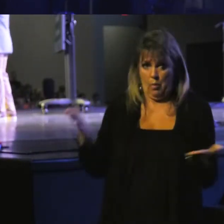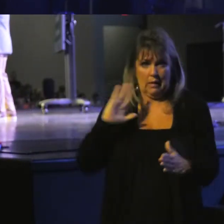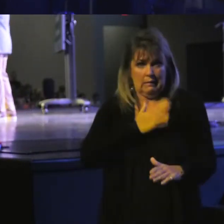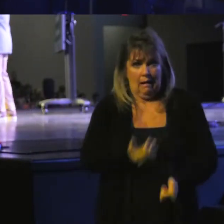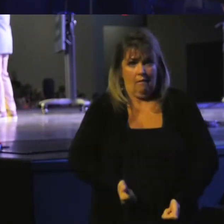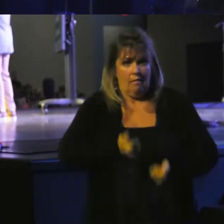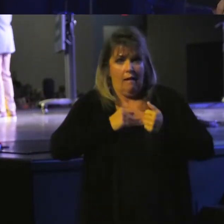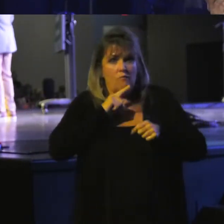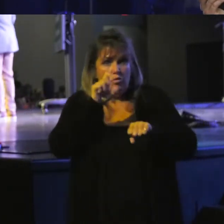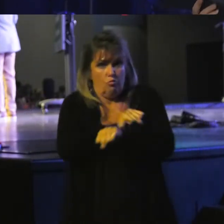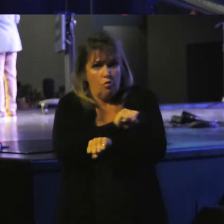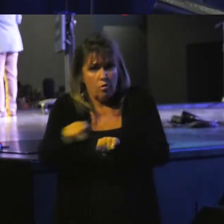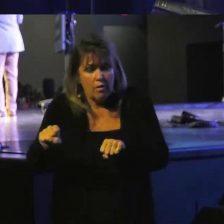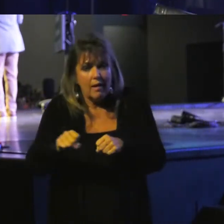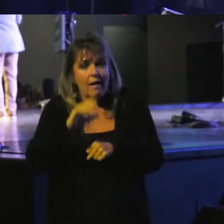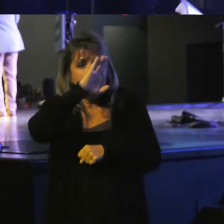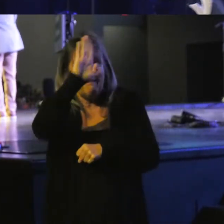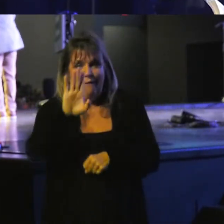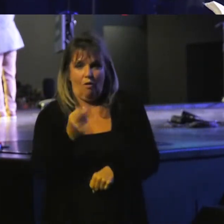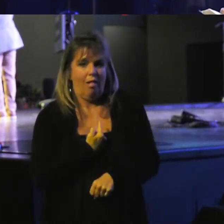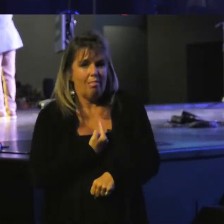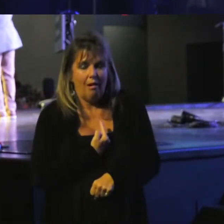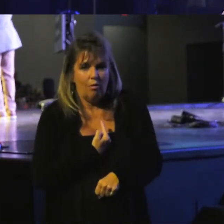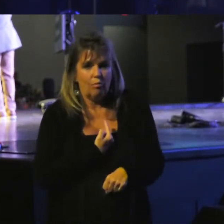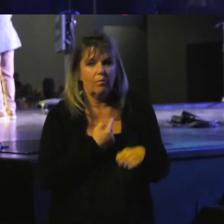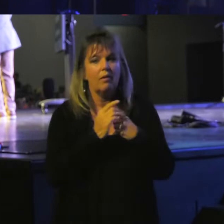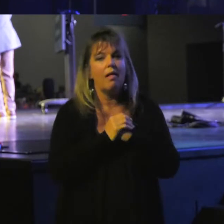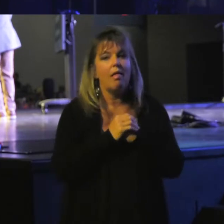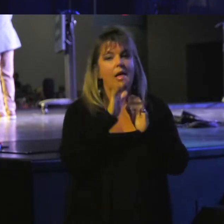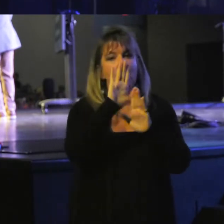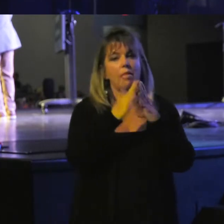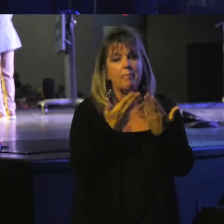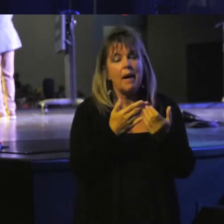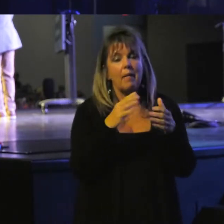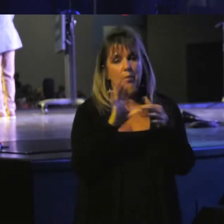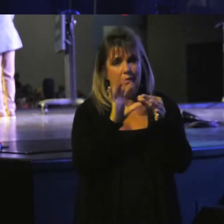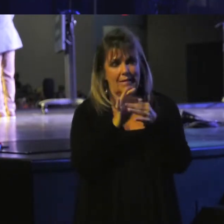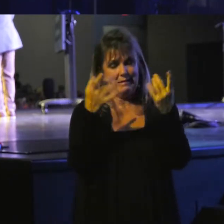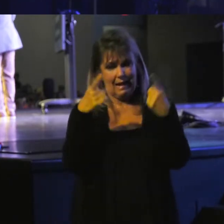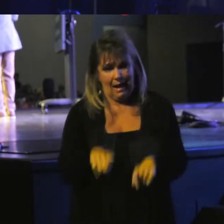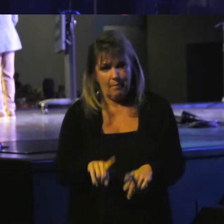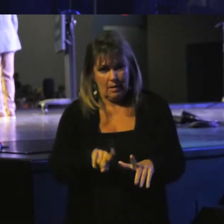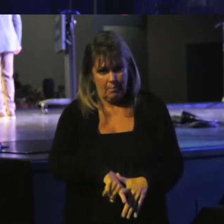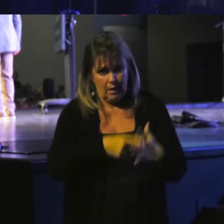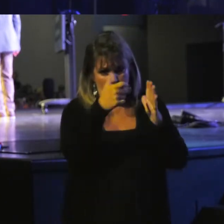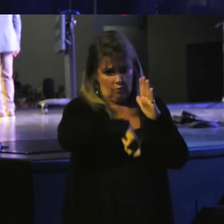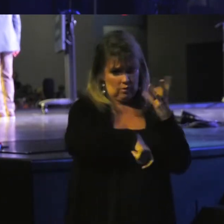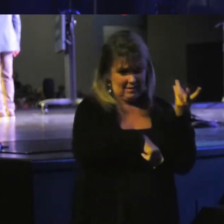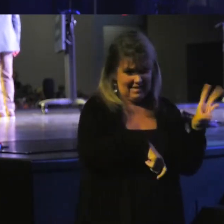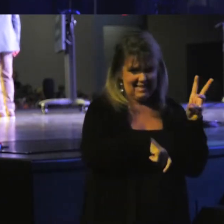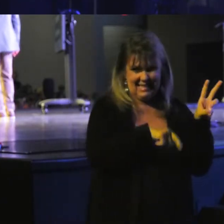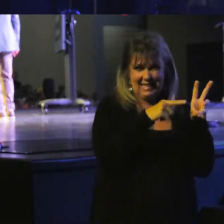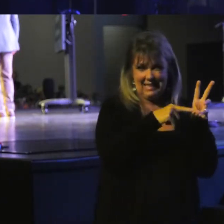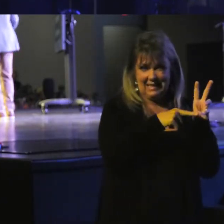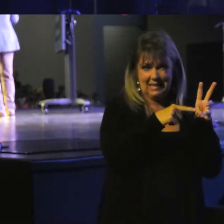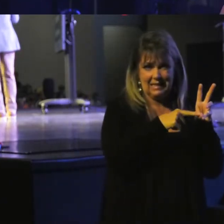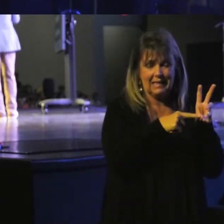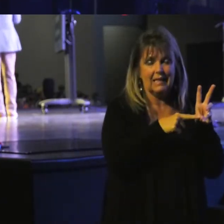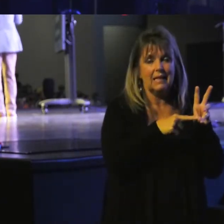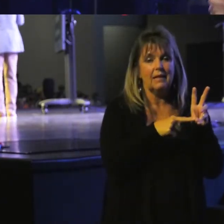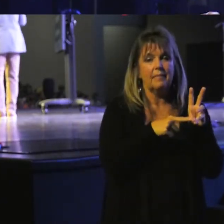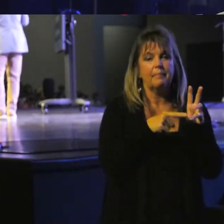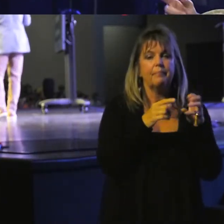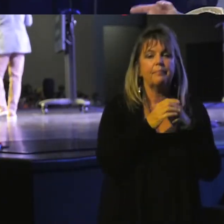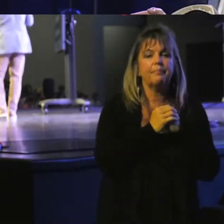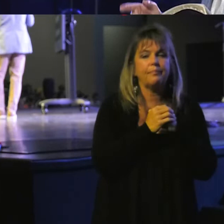our life, we truly are never alone. Look what the Bible says happens beginning in verse 16. Then the